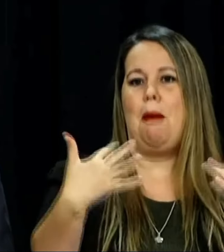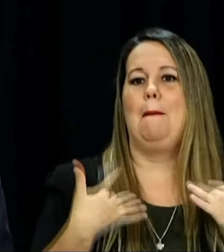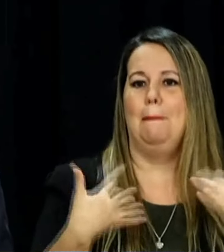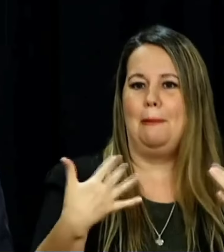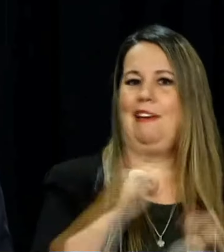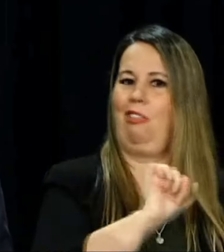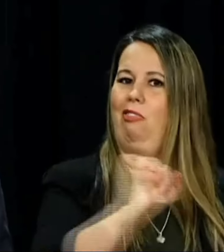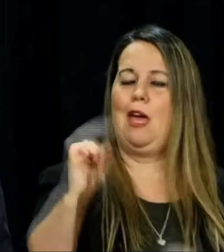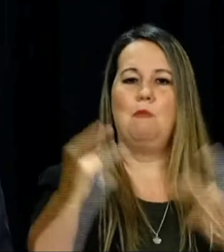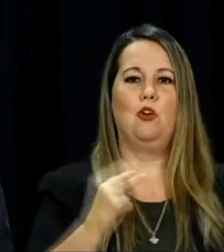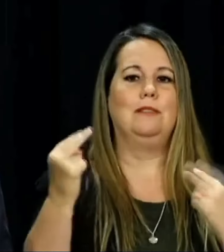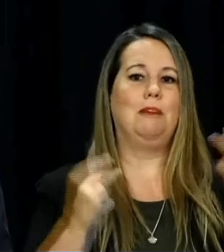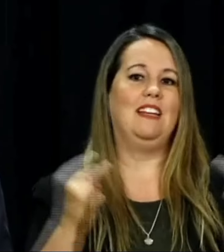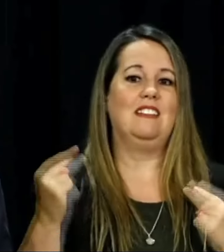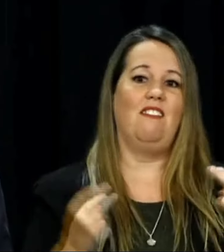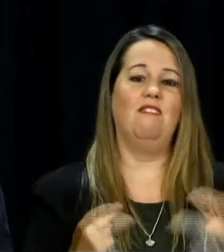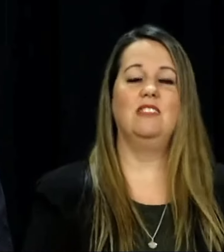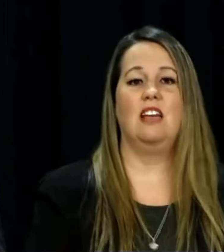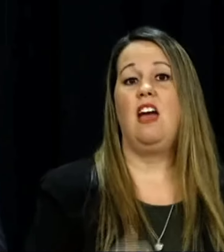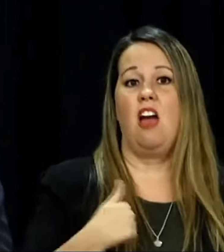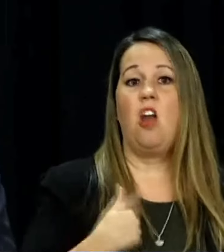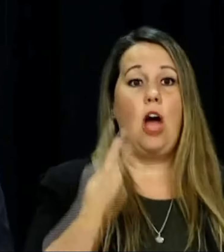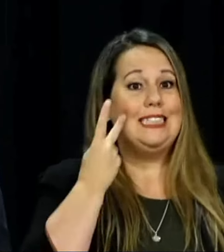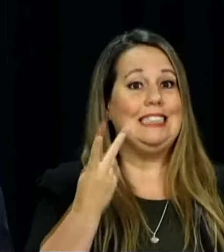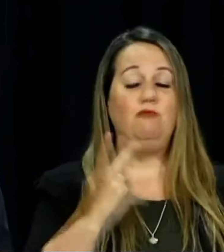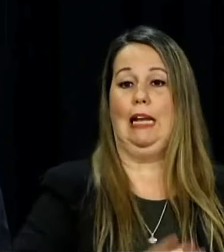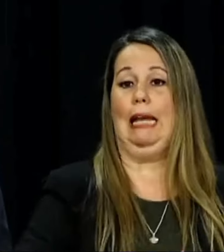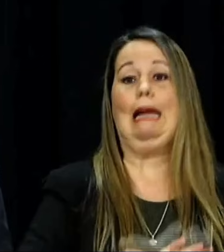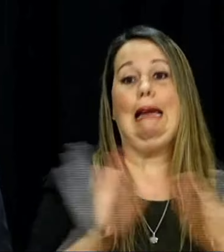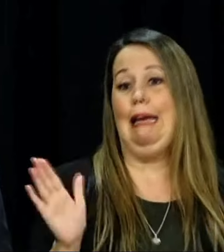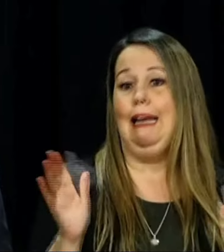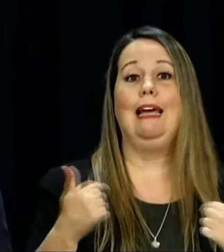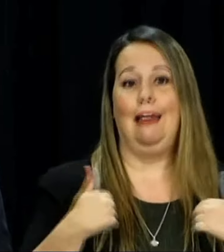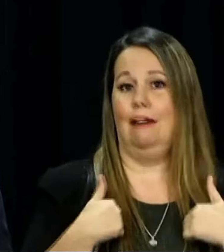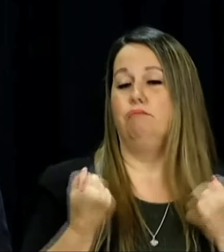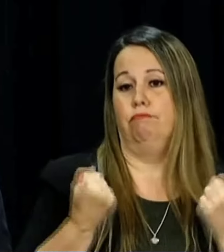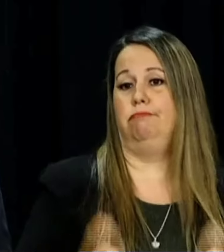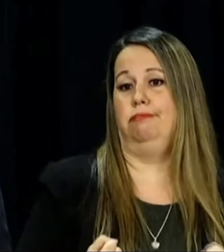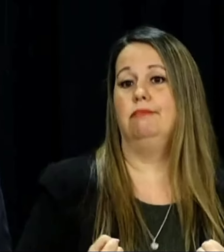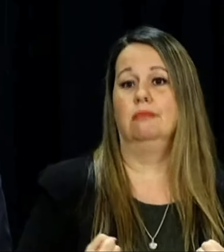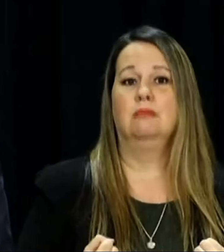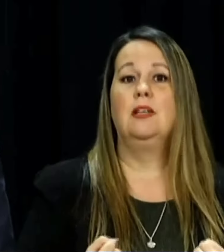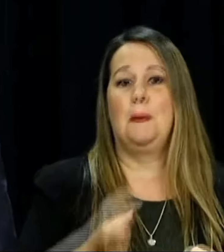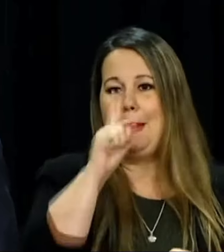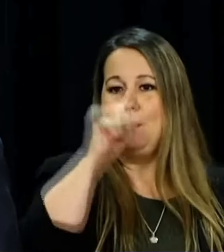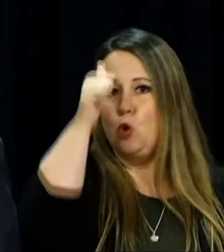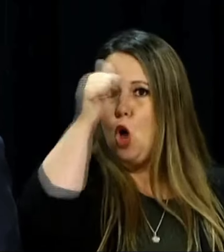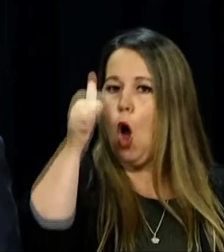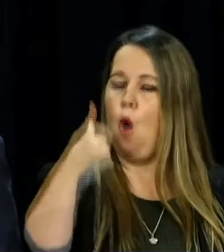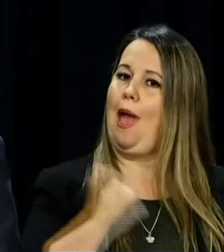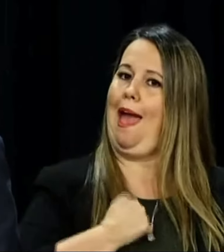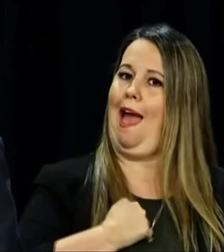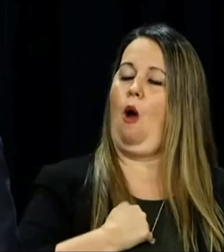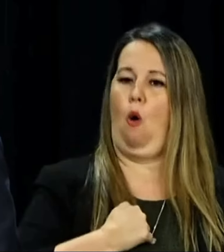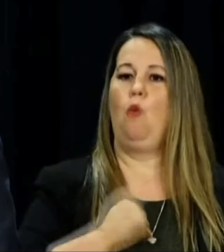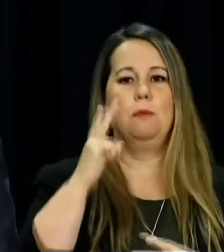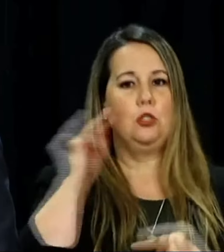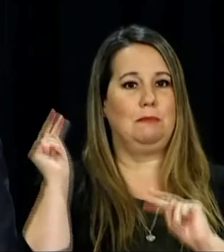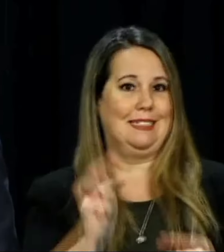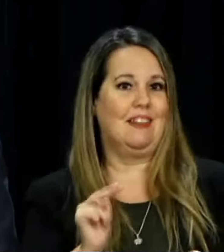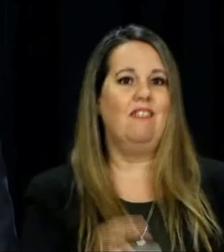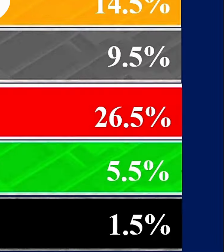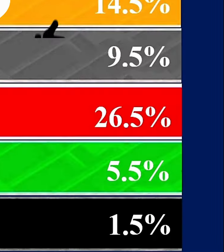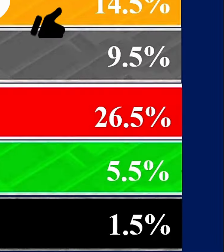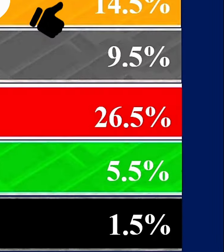And from my point of view, our position's really clear. So I don't plan to keep rehashing the ground that we've covered over the last few weeks. There's a pretty substantial rise, 4.6